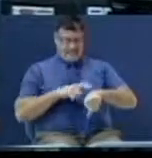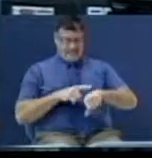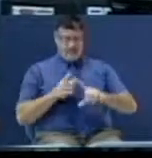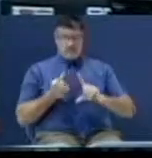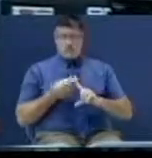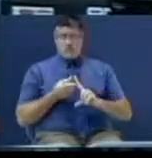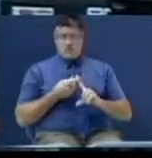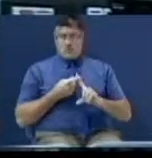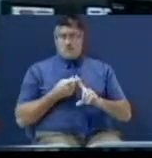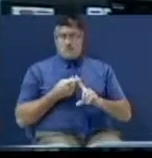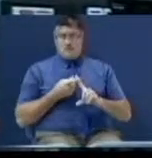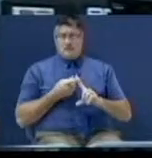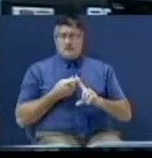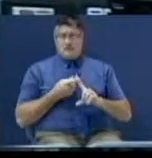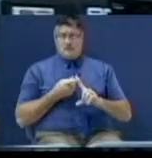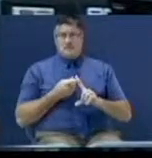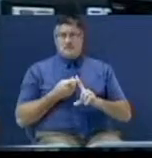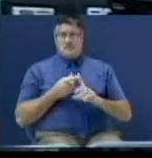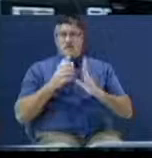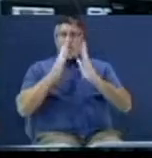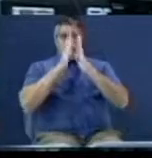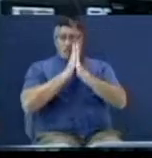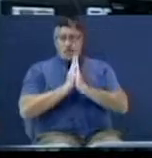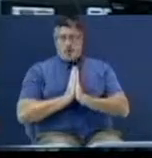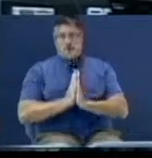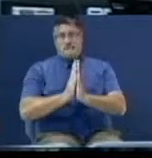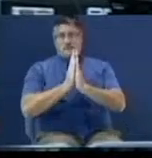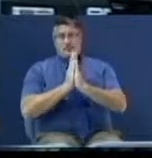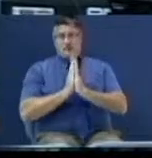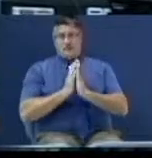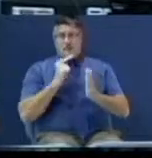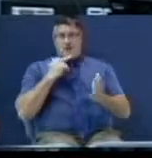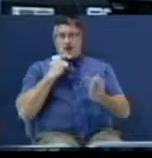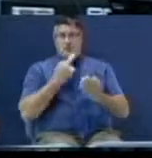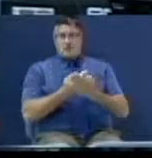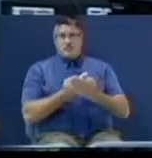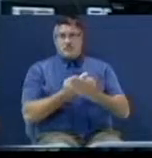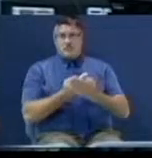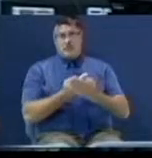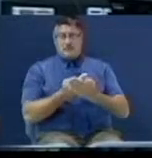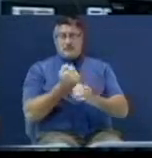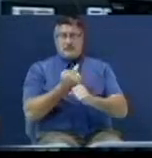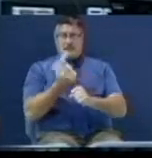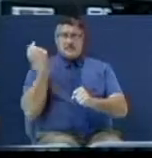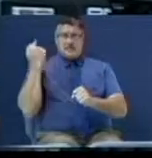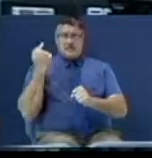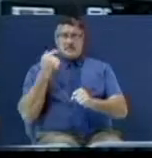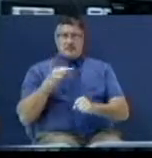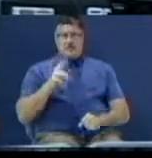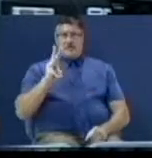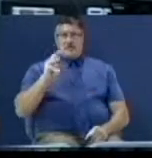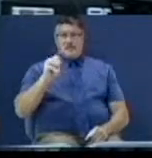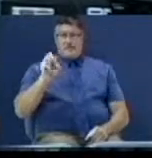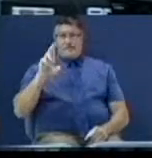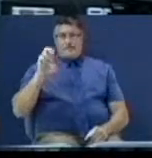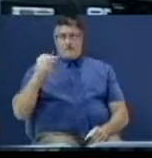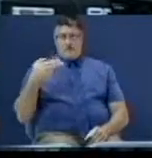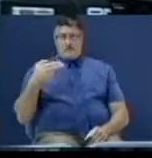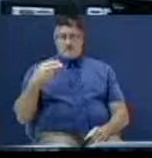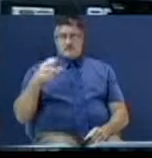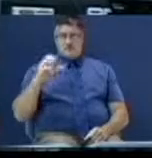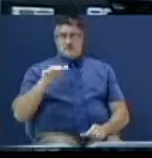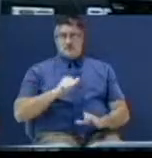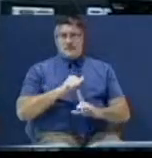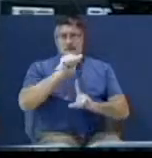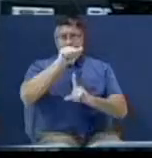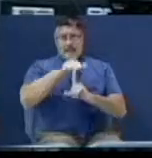Give time to some prayer. church, it was proven last March and April, when we got on our knees for two or three